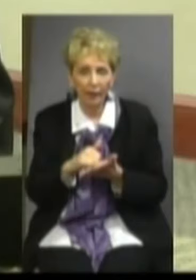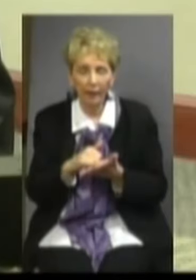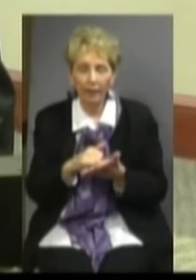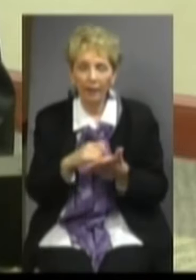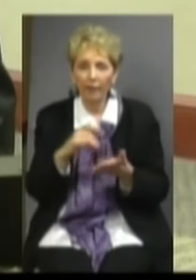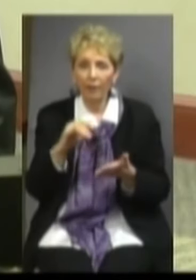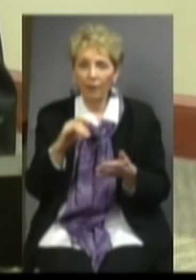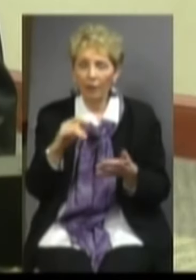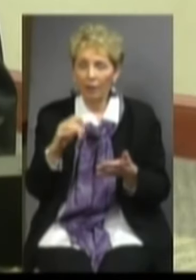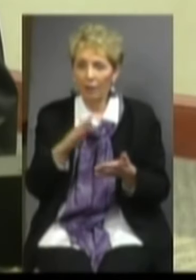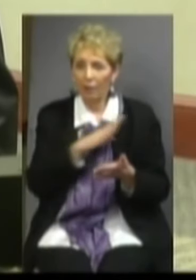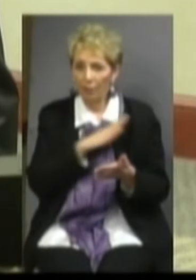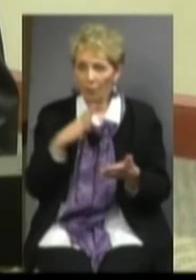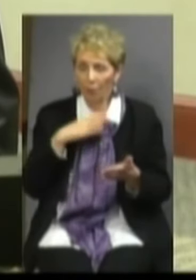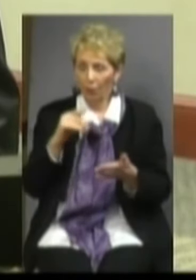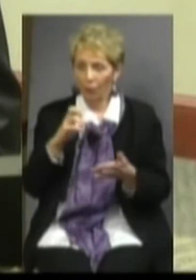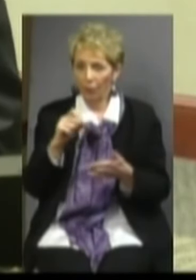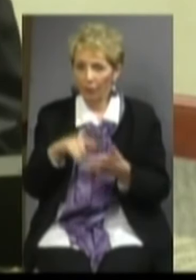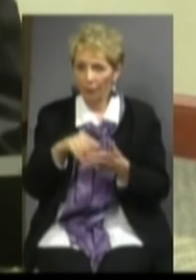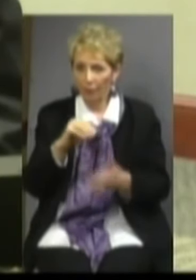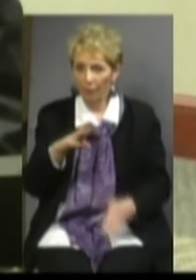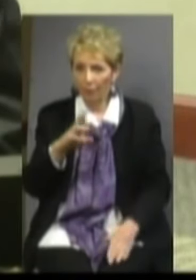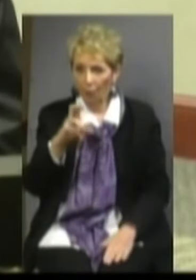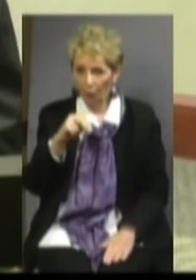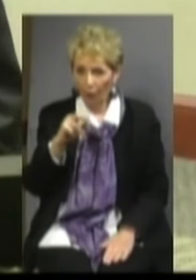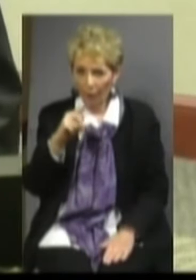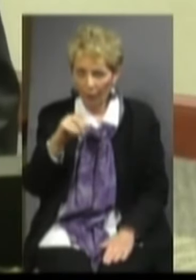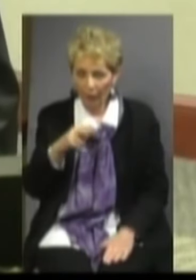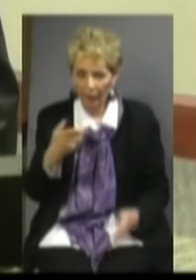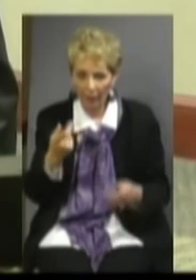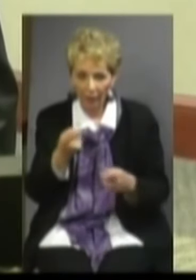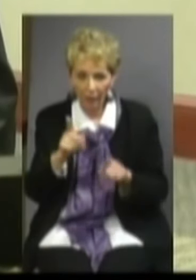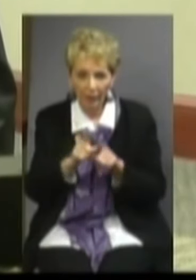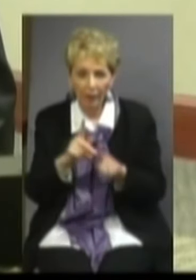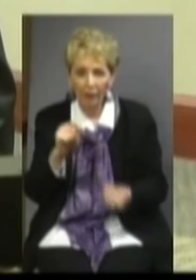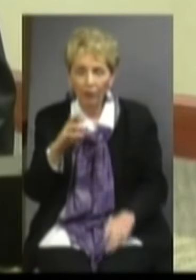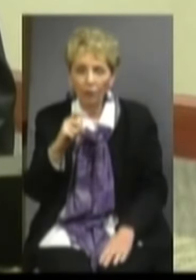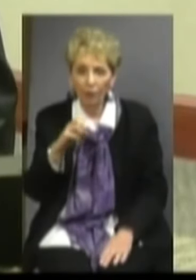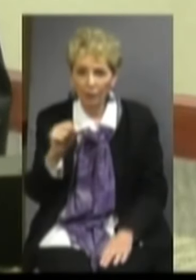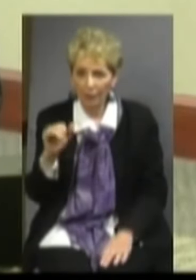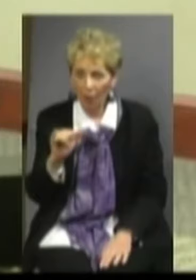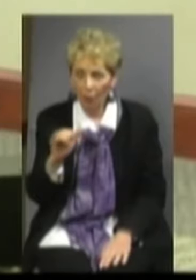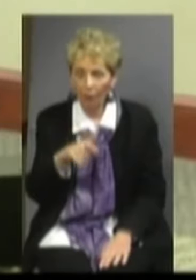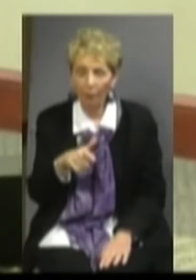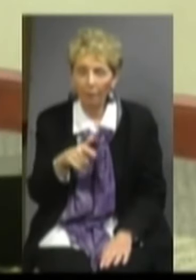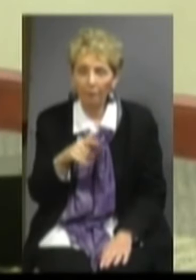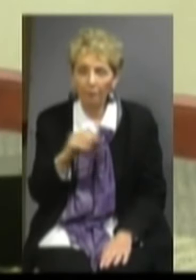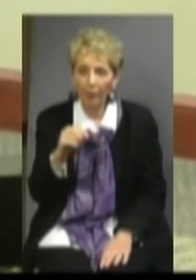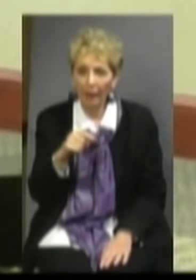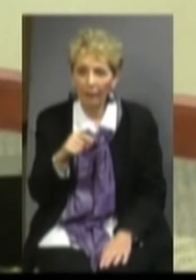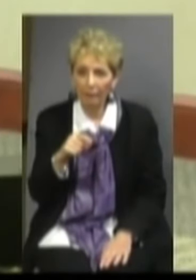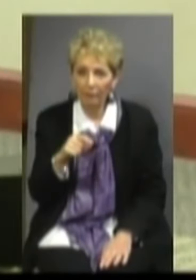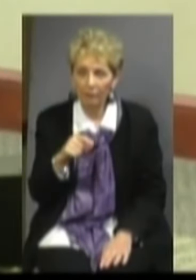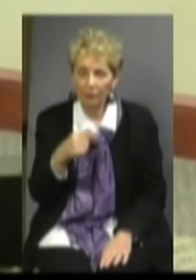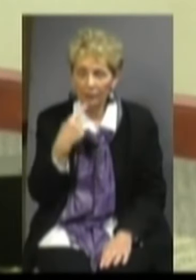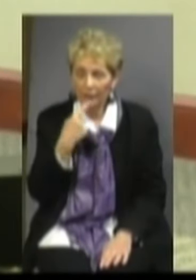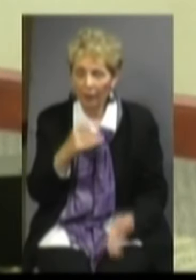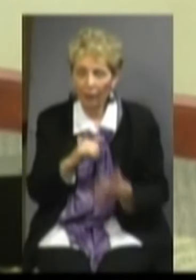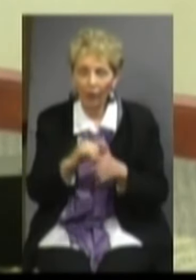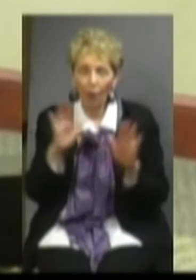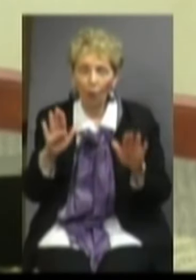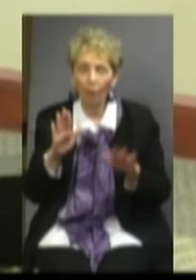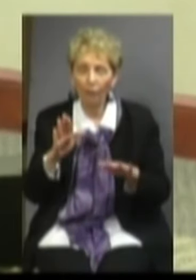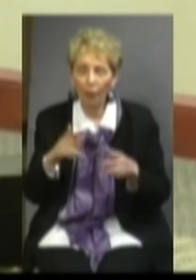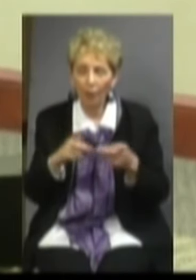our board of trustees, and also Mr. Ron Martin is in the audience. He is one of our trustees also. And they, I think, would tell you it's a wonderful